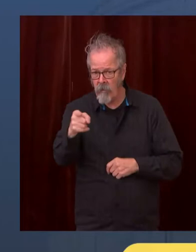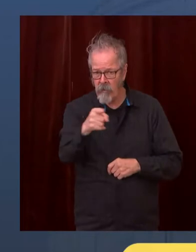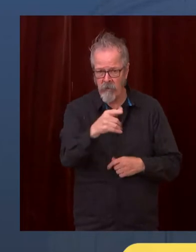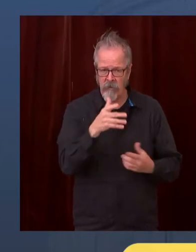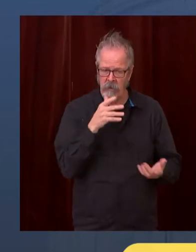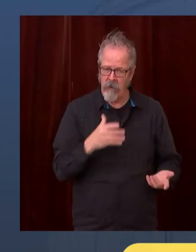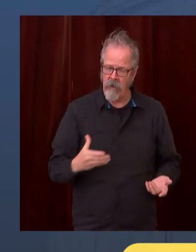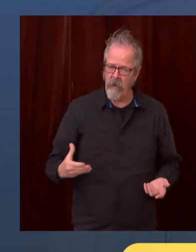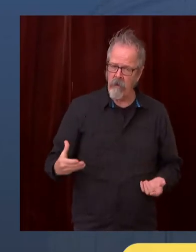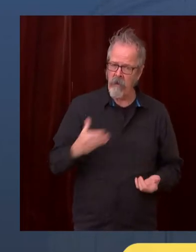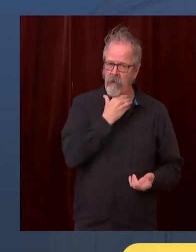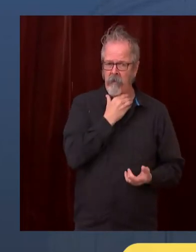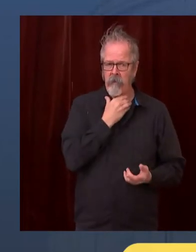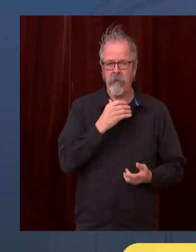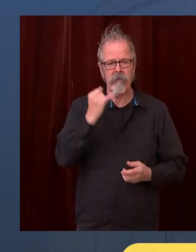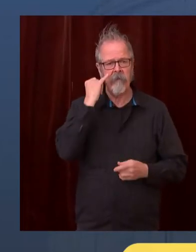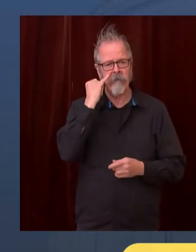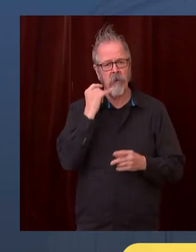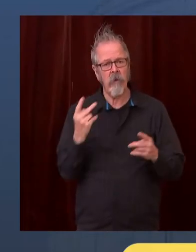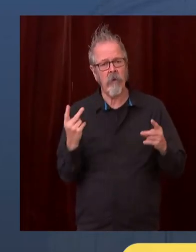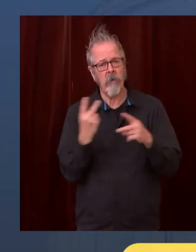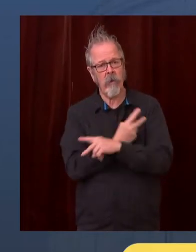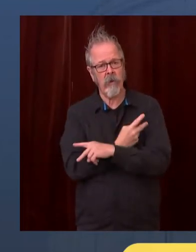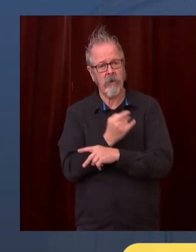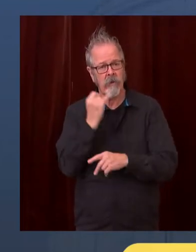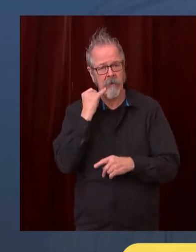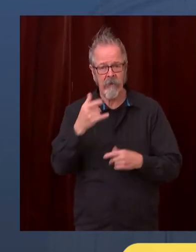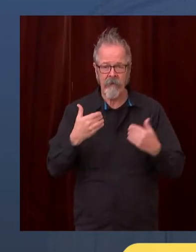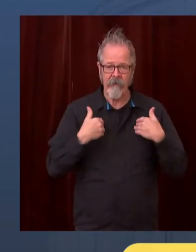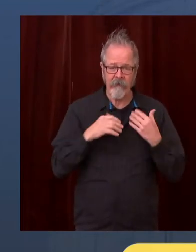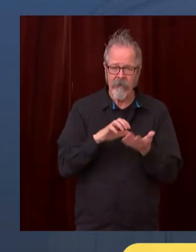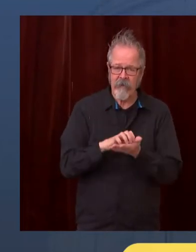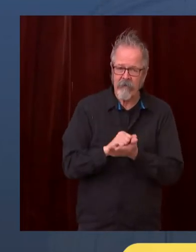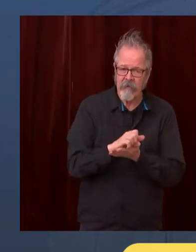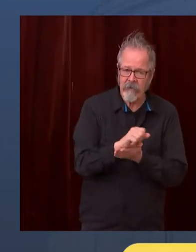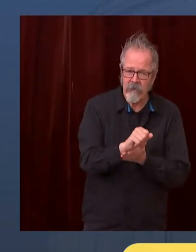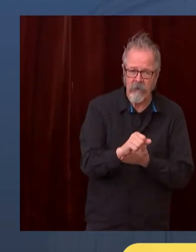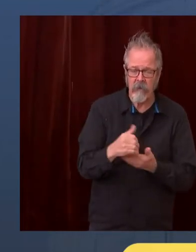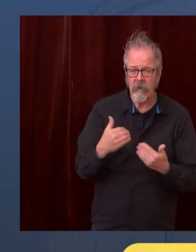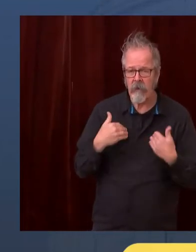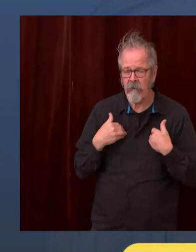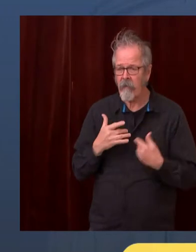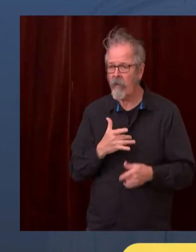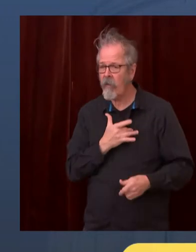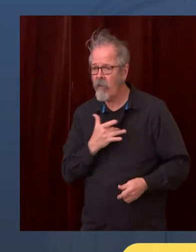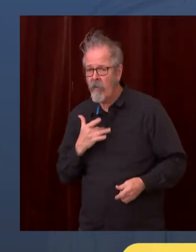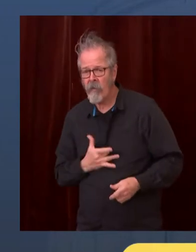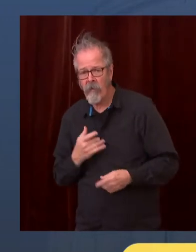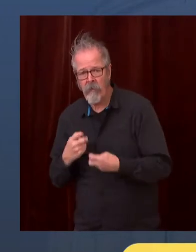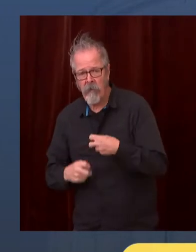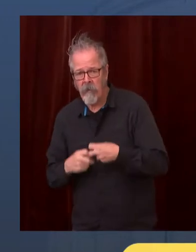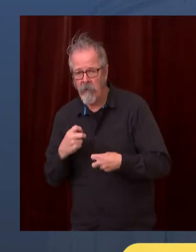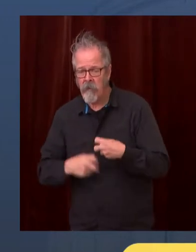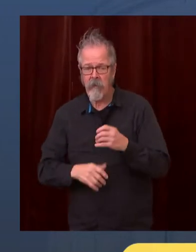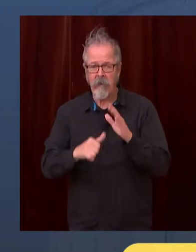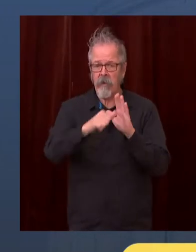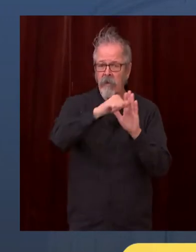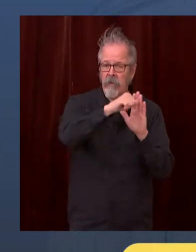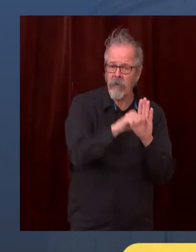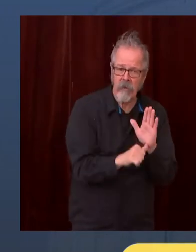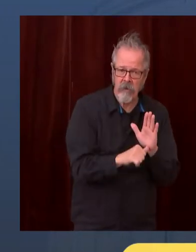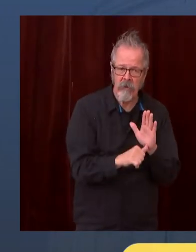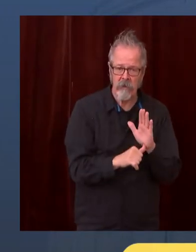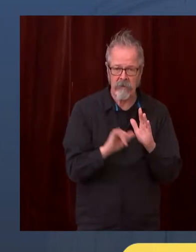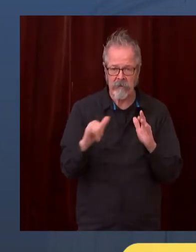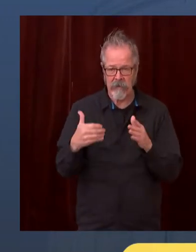the stress of this pandemic could impact that because at some point, hospitals will have to diminish what they can